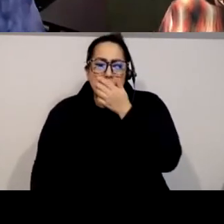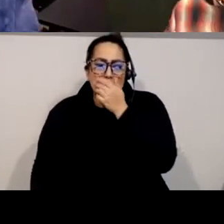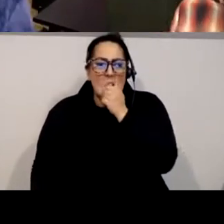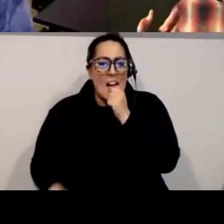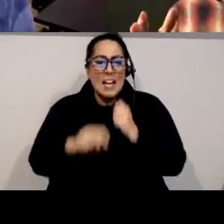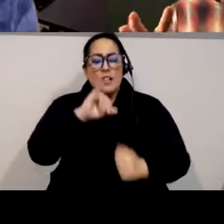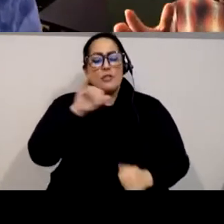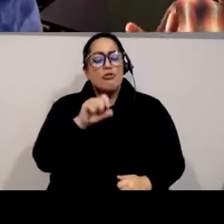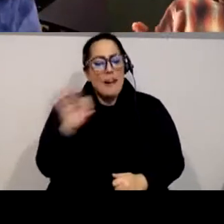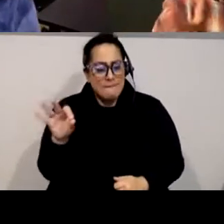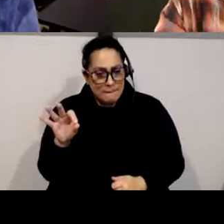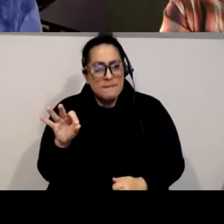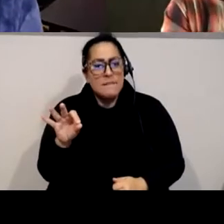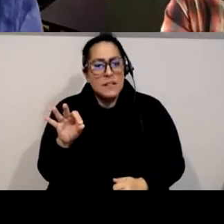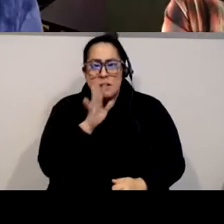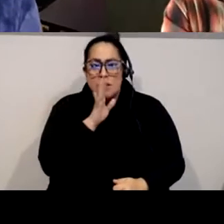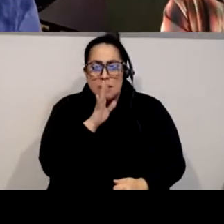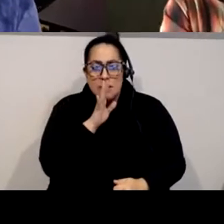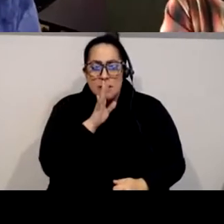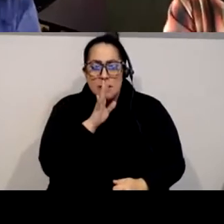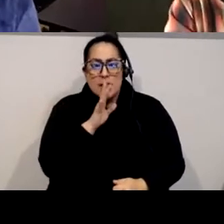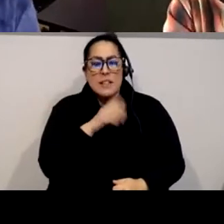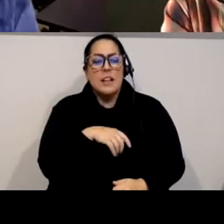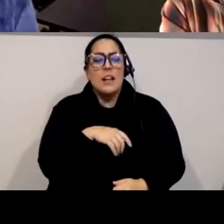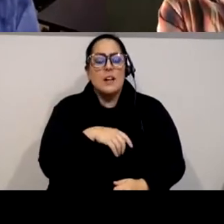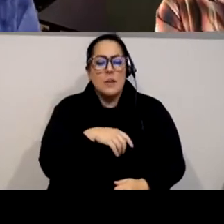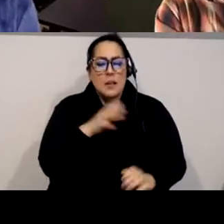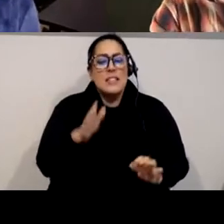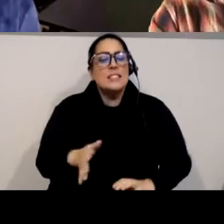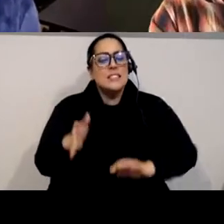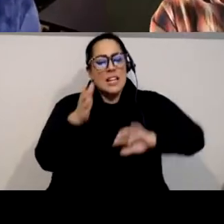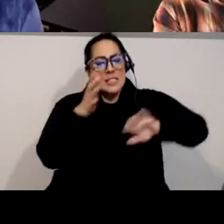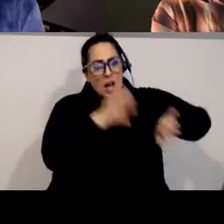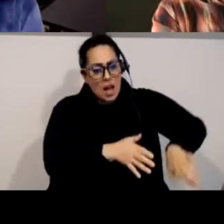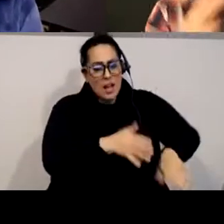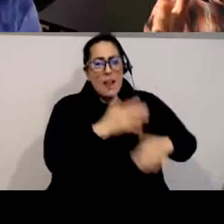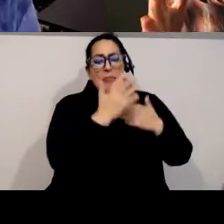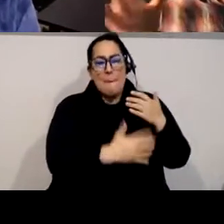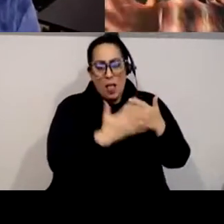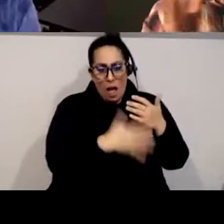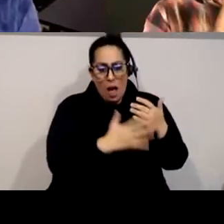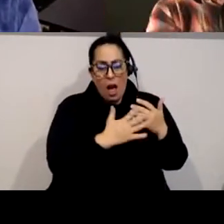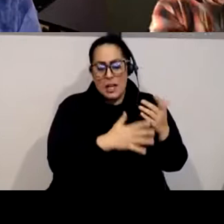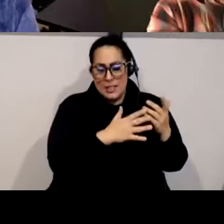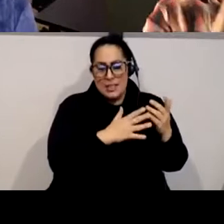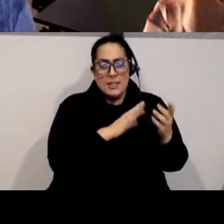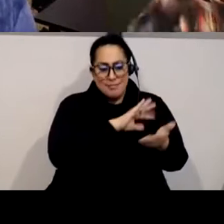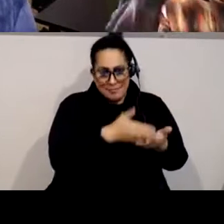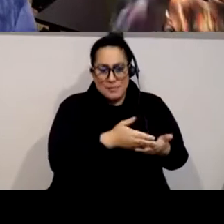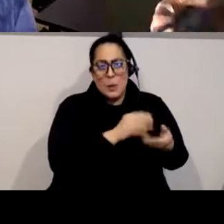setting aside the blood quantum question for now right which we could just go so